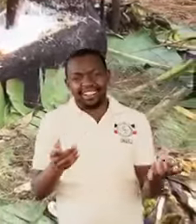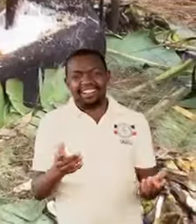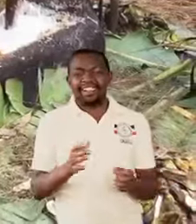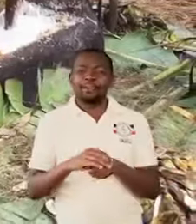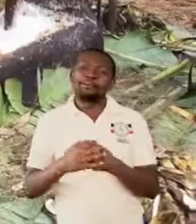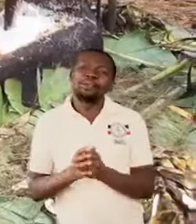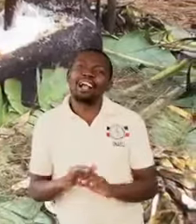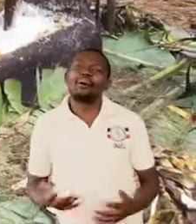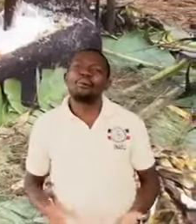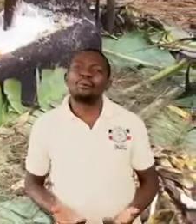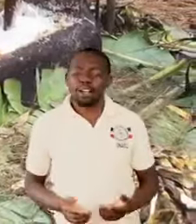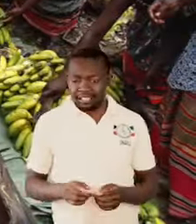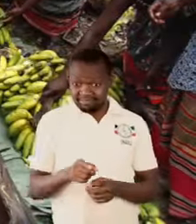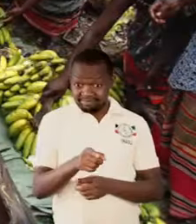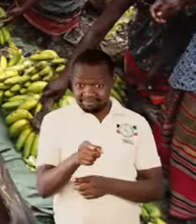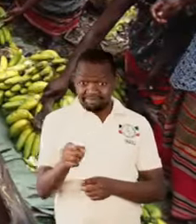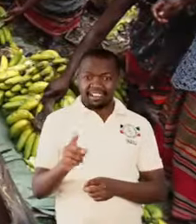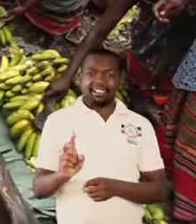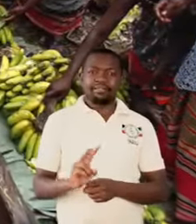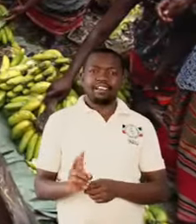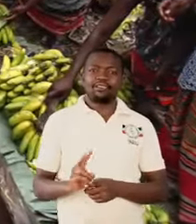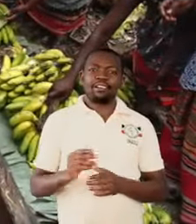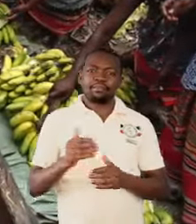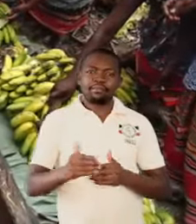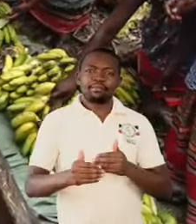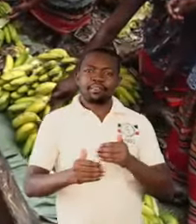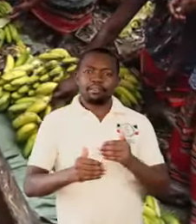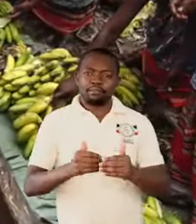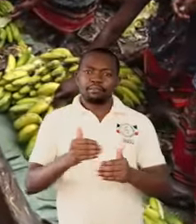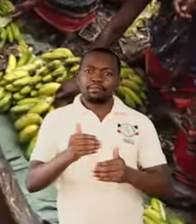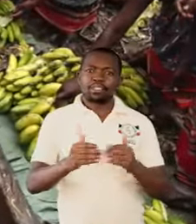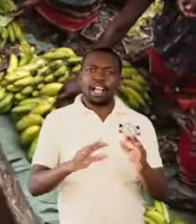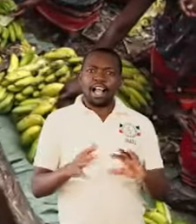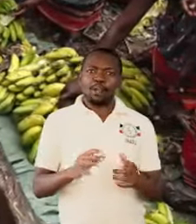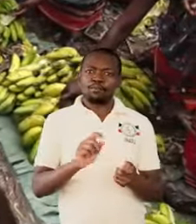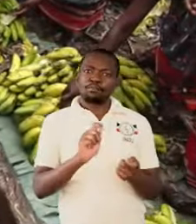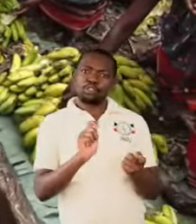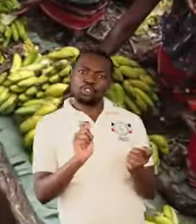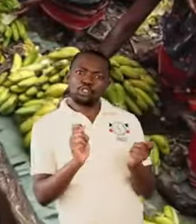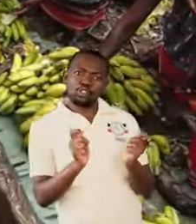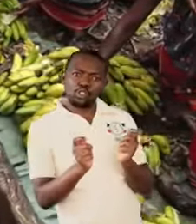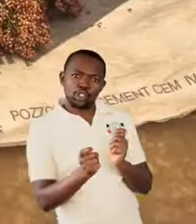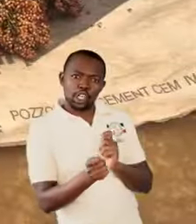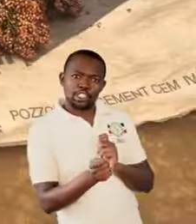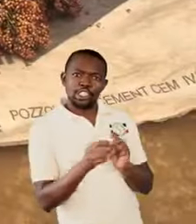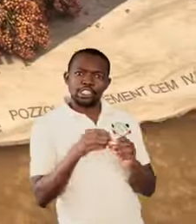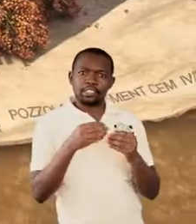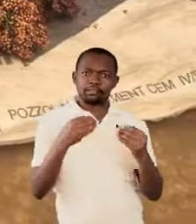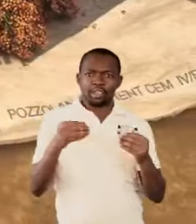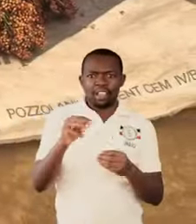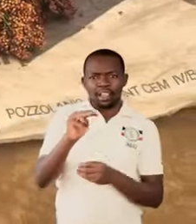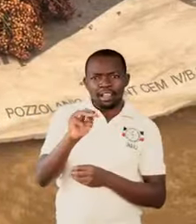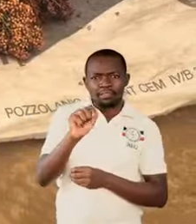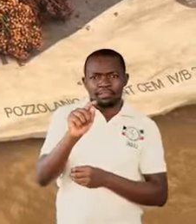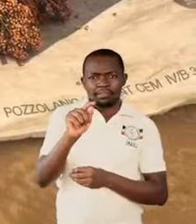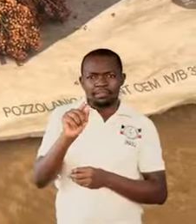These are the processes that involve changes in matter. And these are the processes